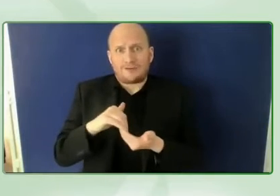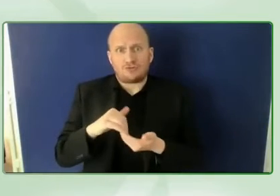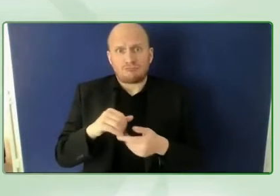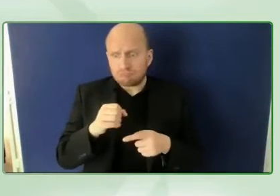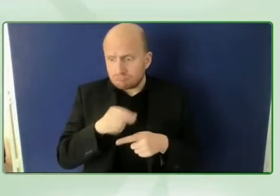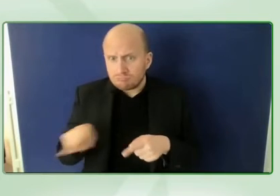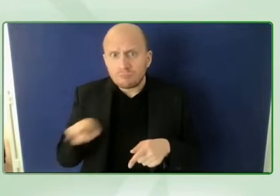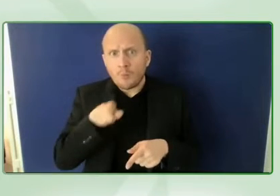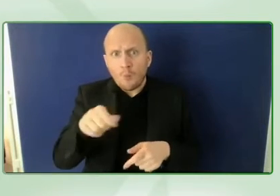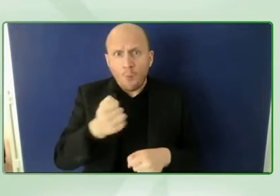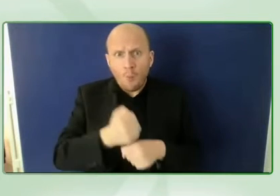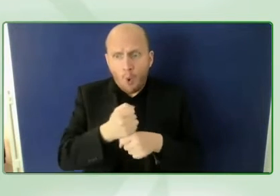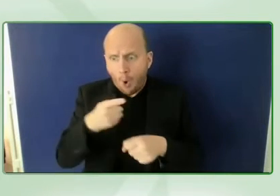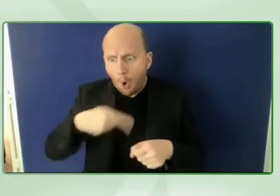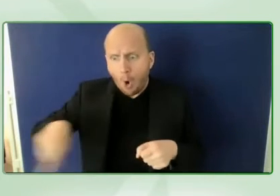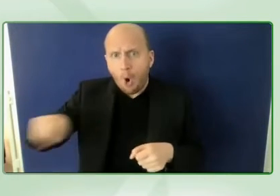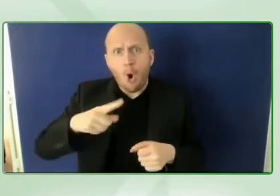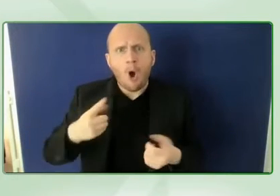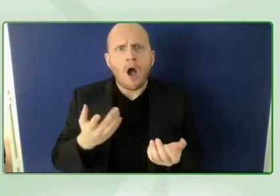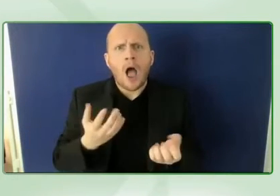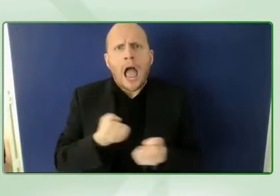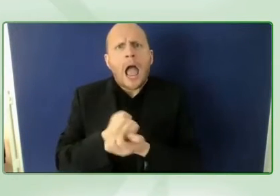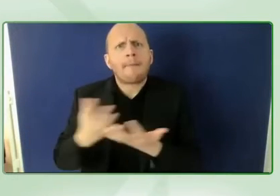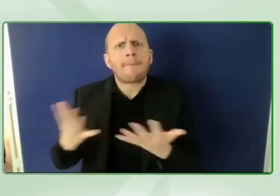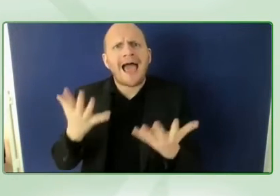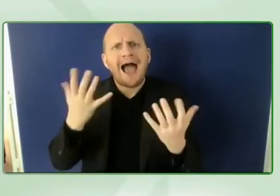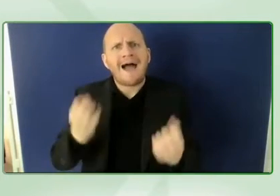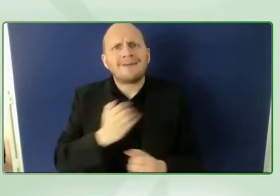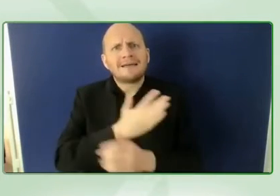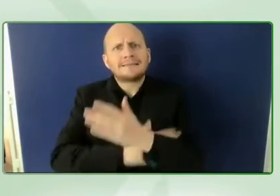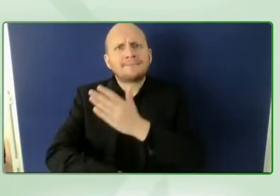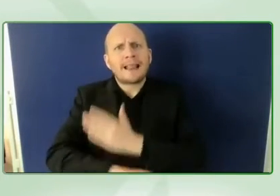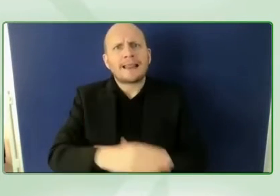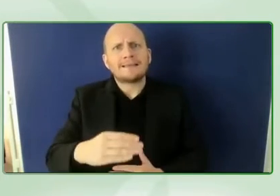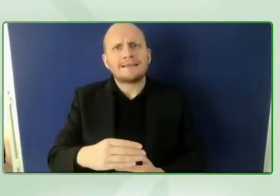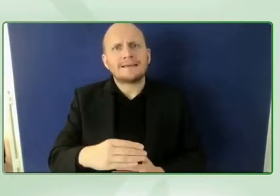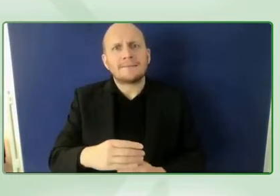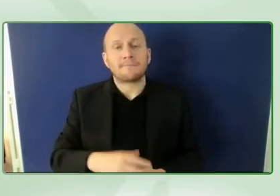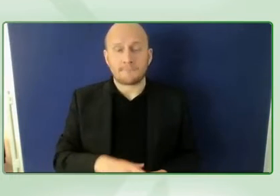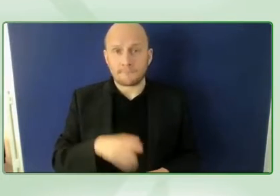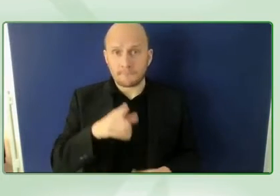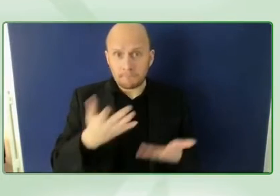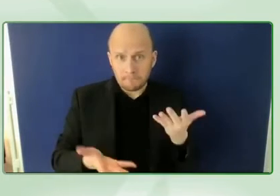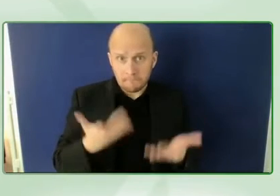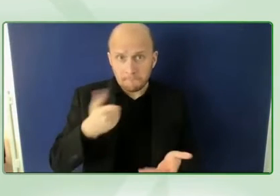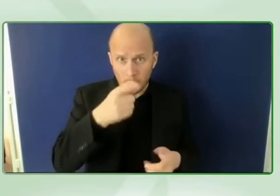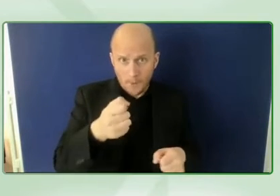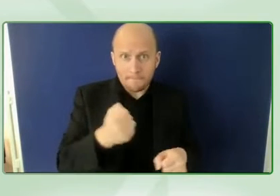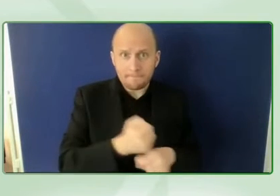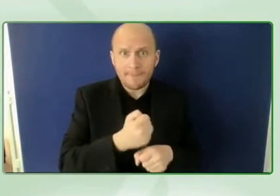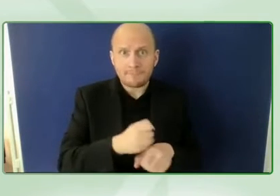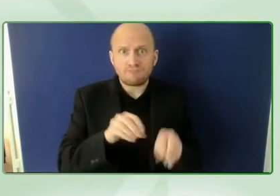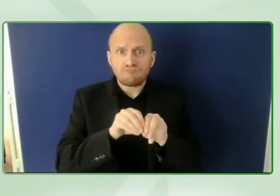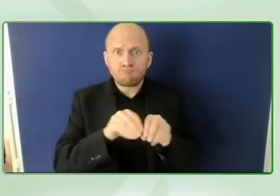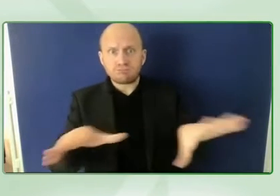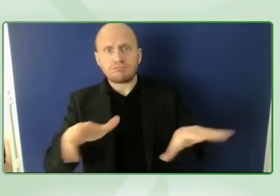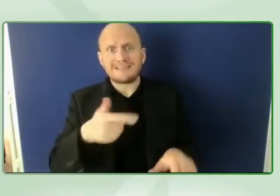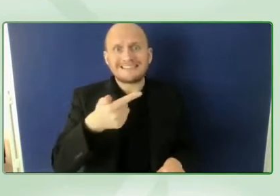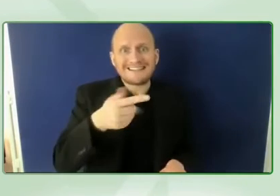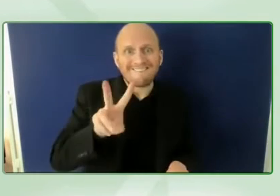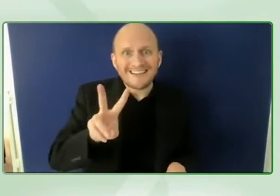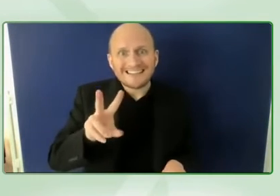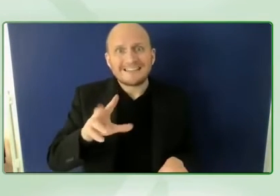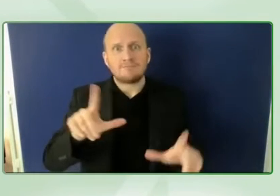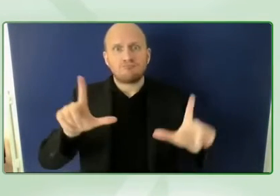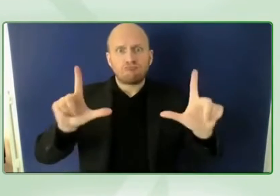do how many persons with disabilities are featured in your tv commercials or your marketing literature is your workplace fully accessible things